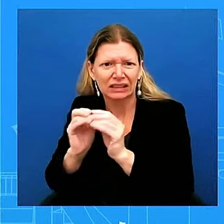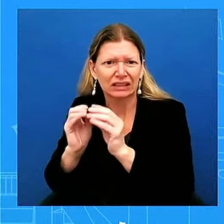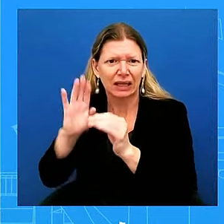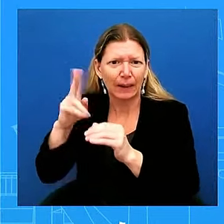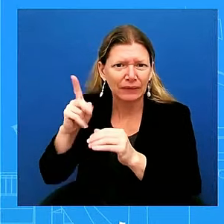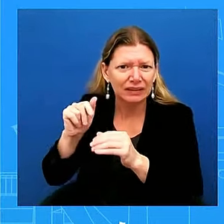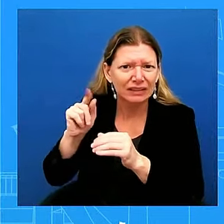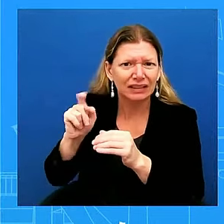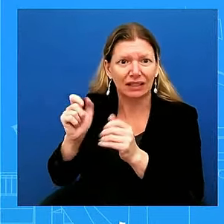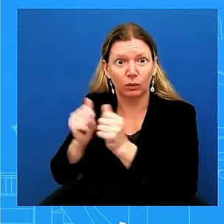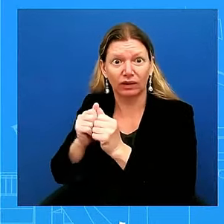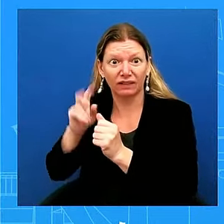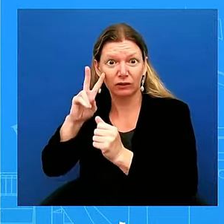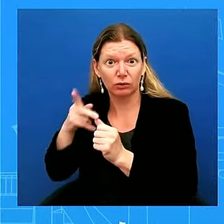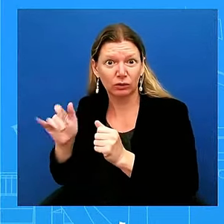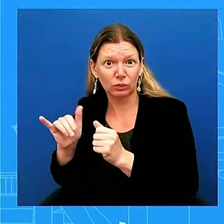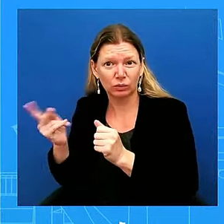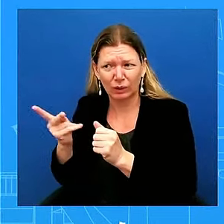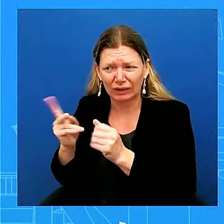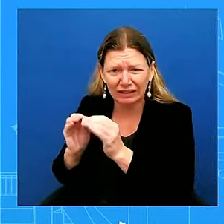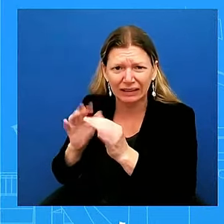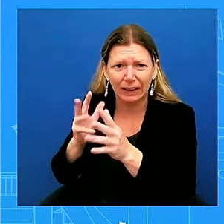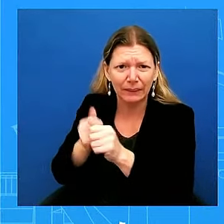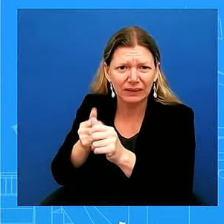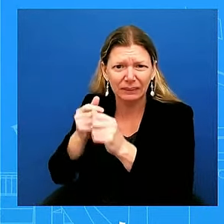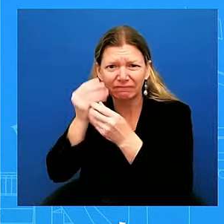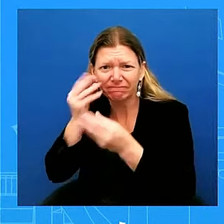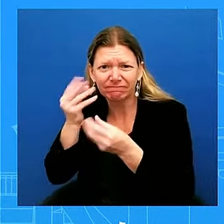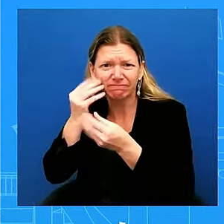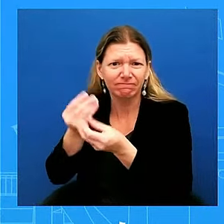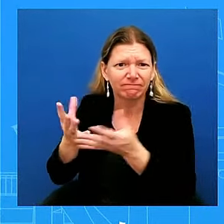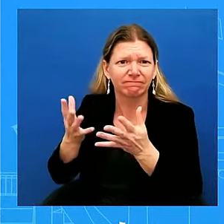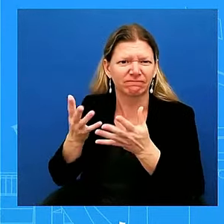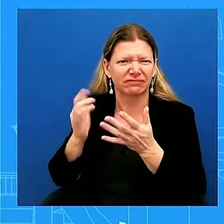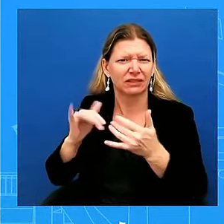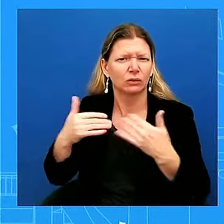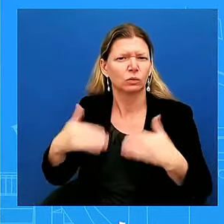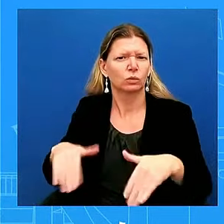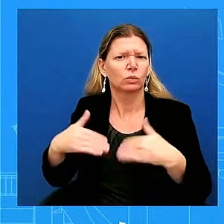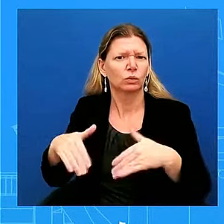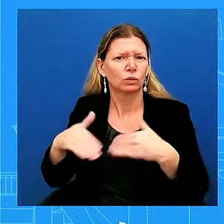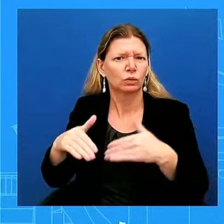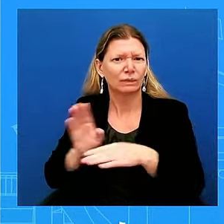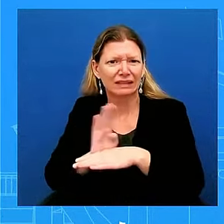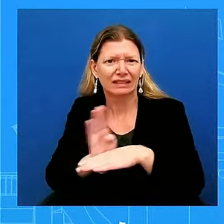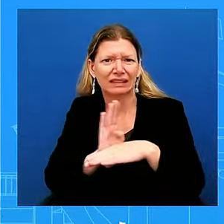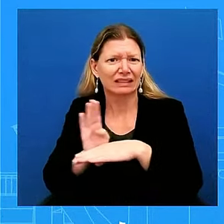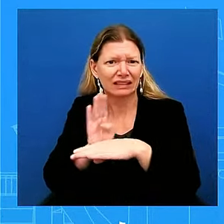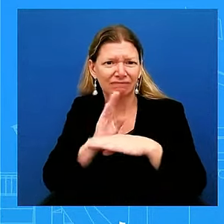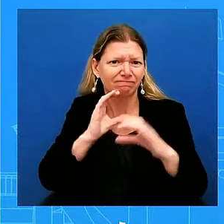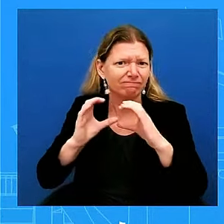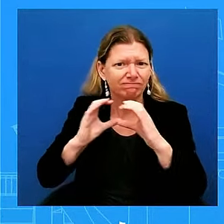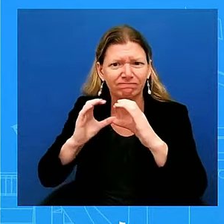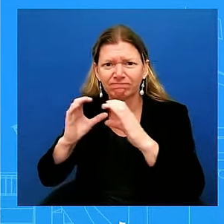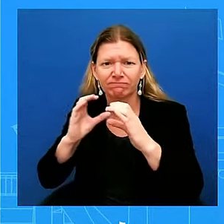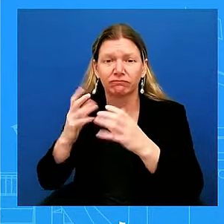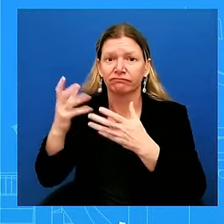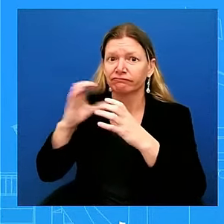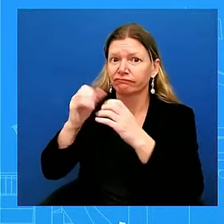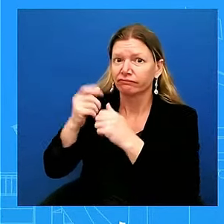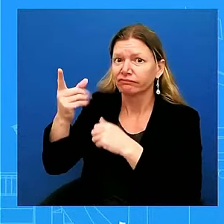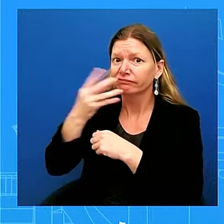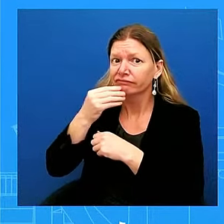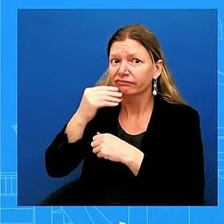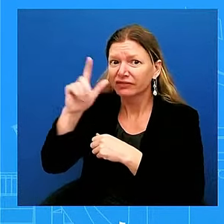to and obviously communicating with the Israeli government on what was going on and how to move forward and really monitoring the situation, really.